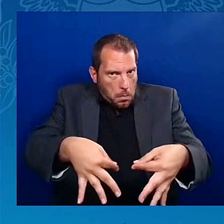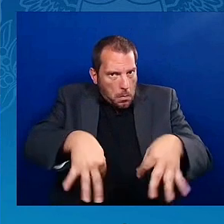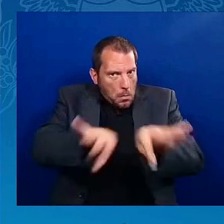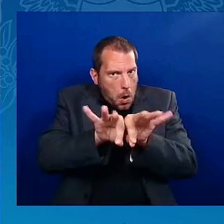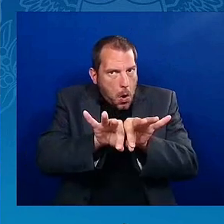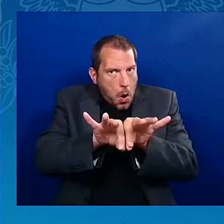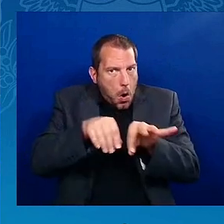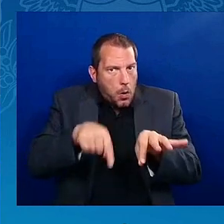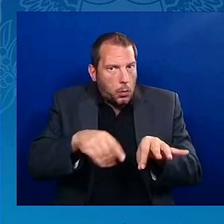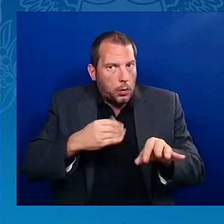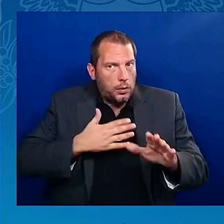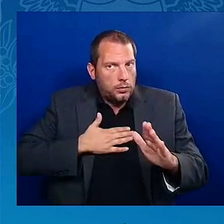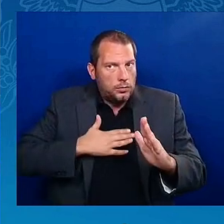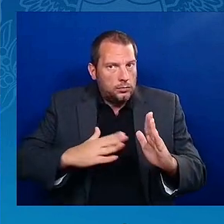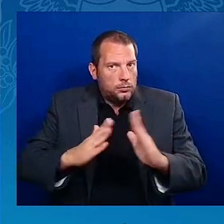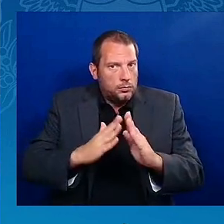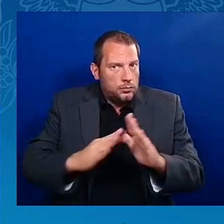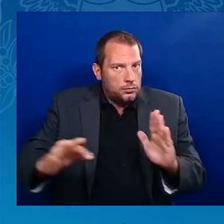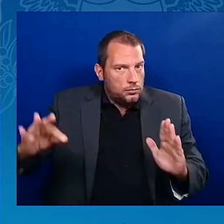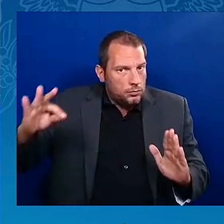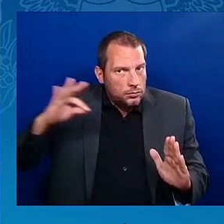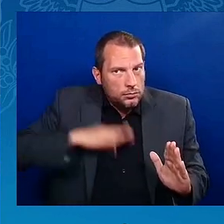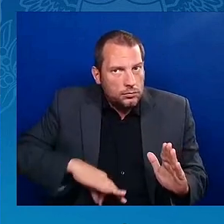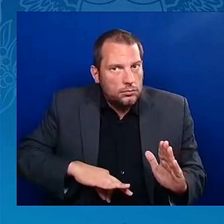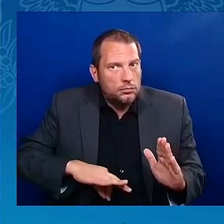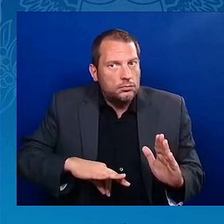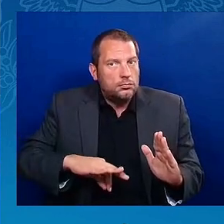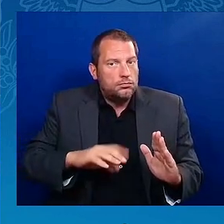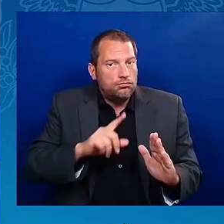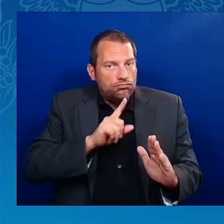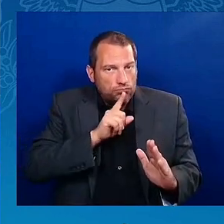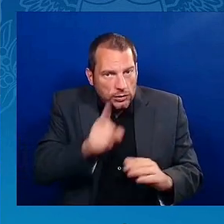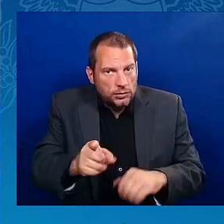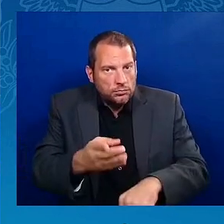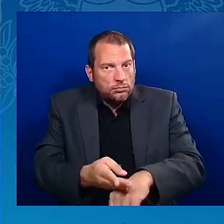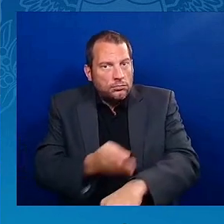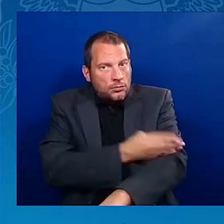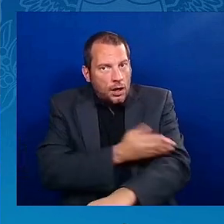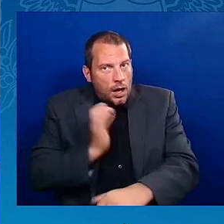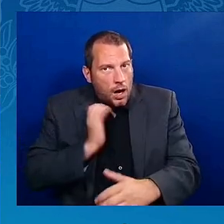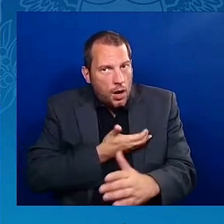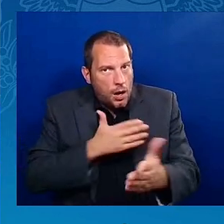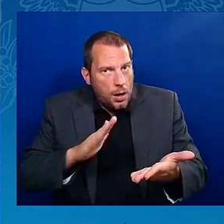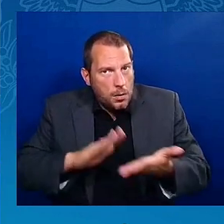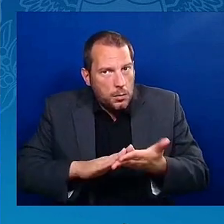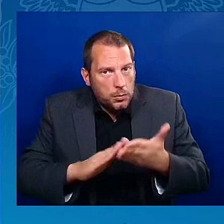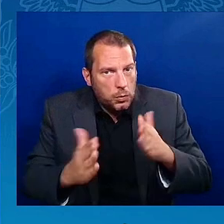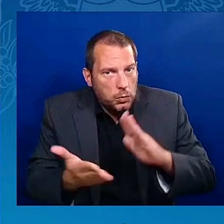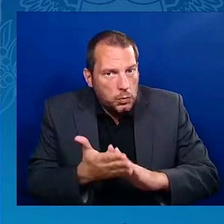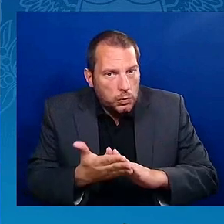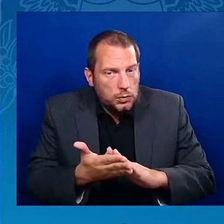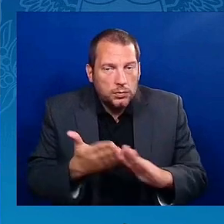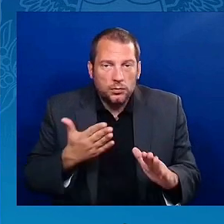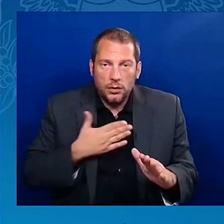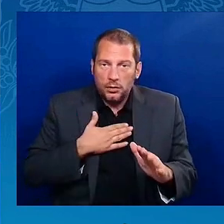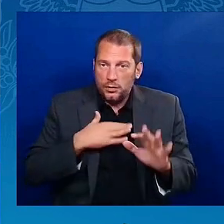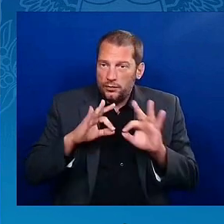us here today. Improving the economic wealth gap that exists in our country is absolutely essential.